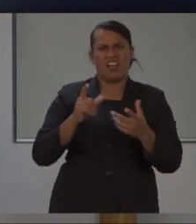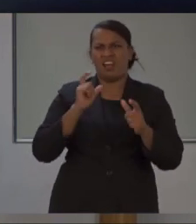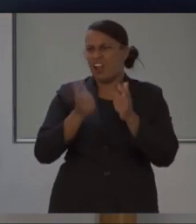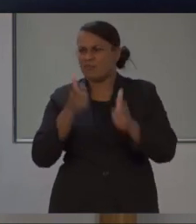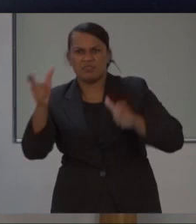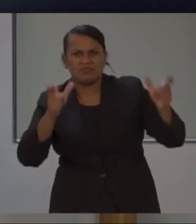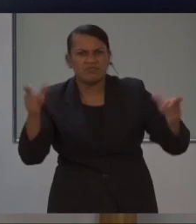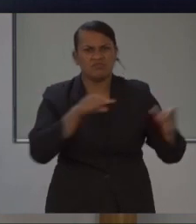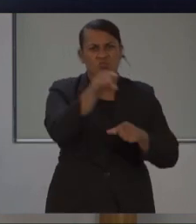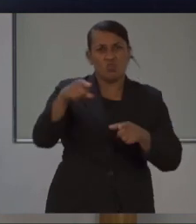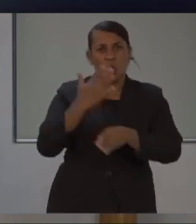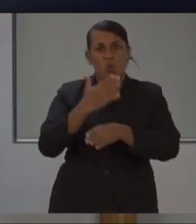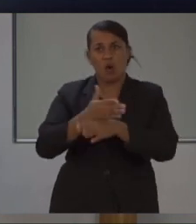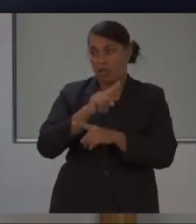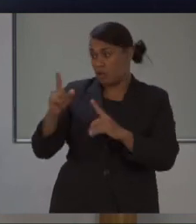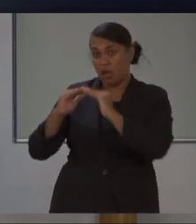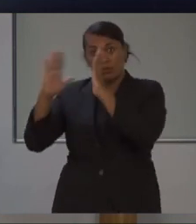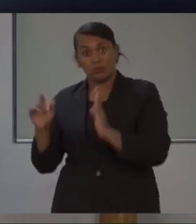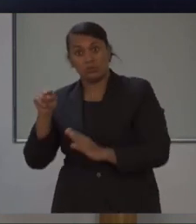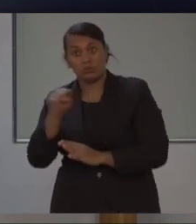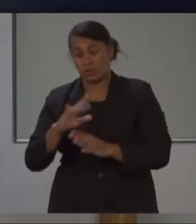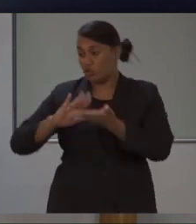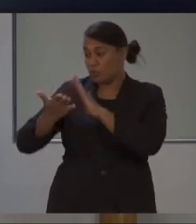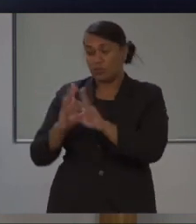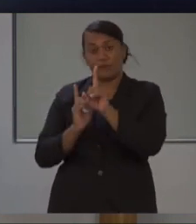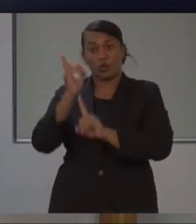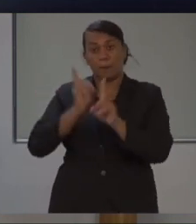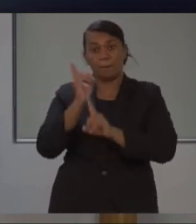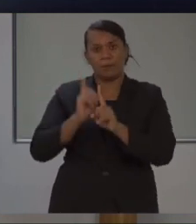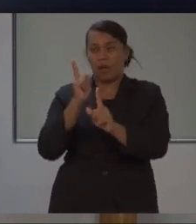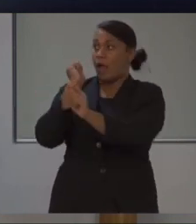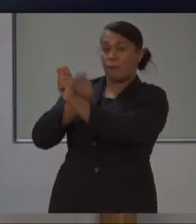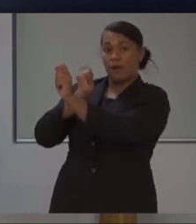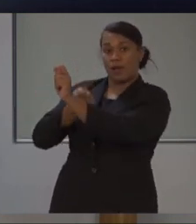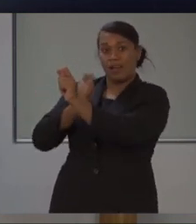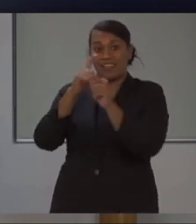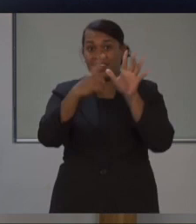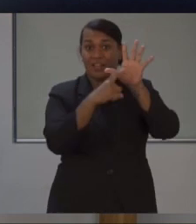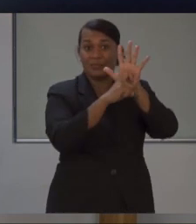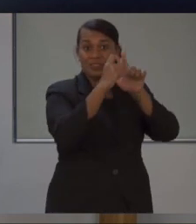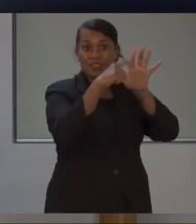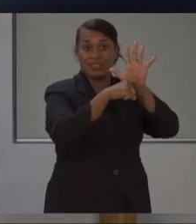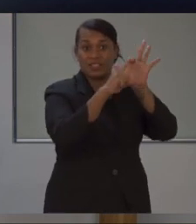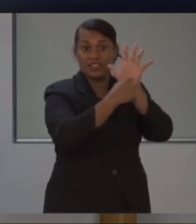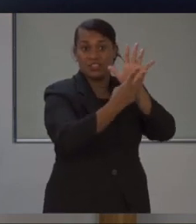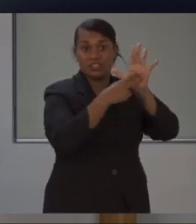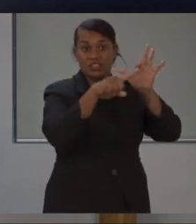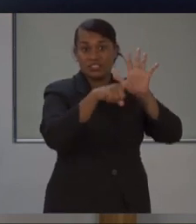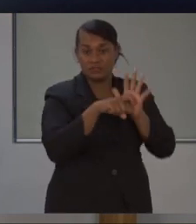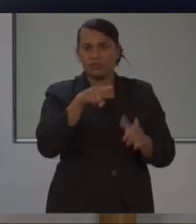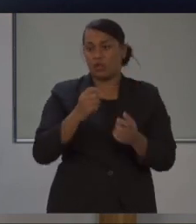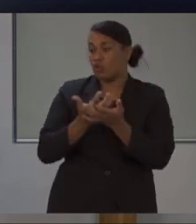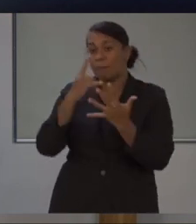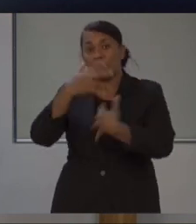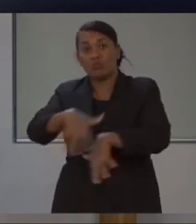and Community Development's Carpentry team, assisted by the Public Rental Board, will be provided free of